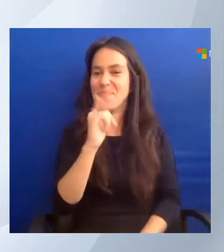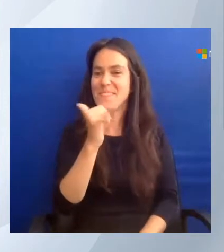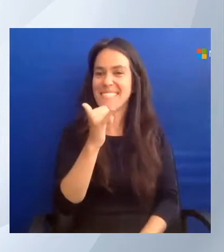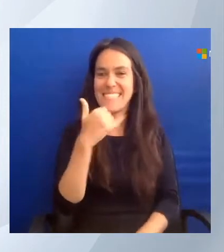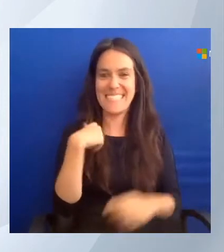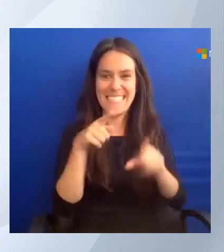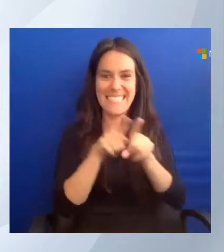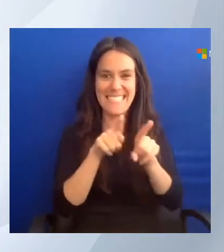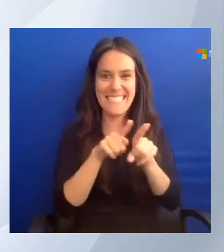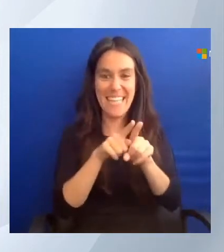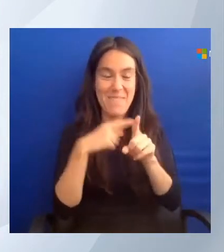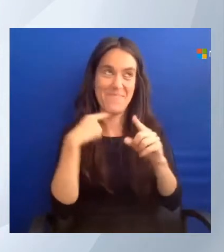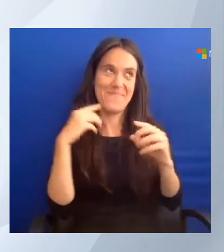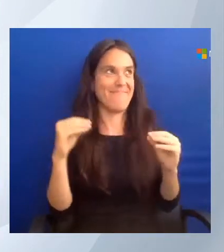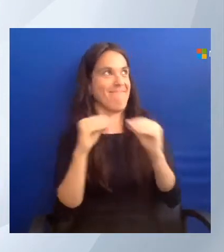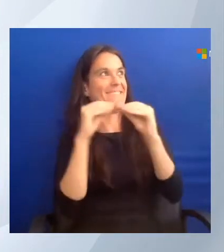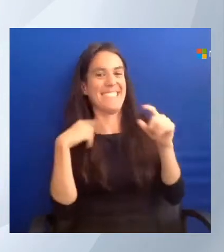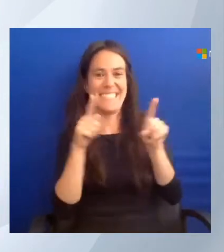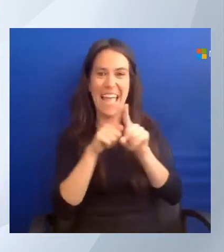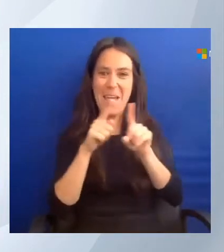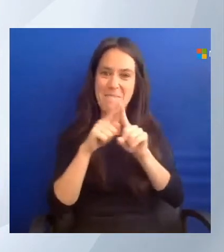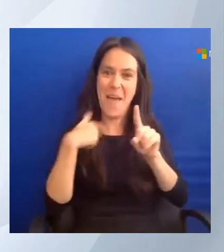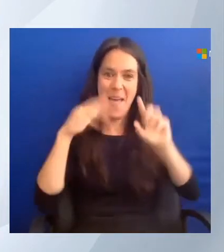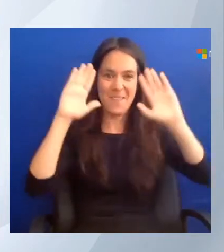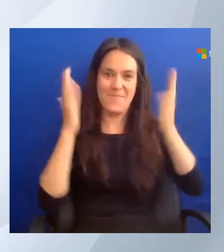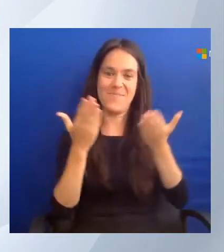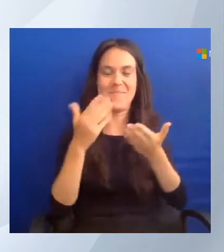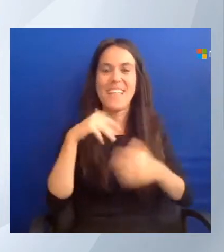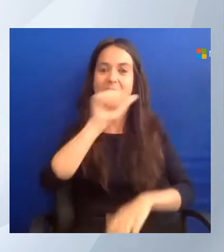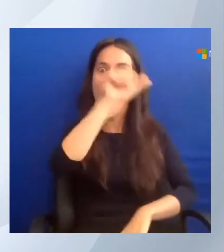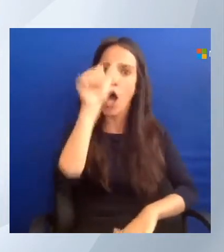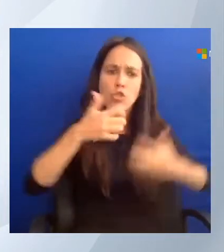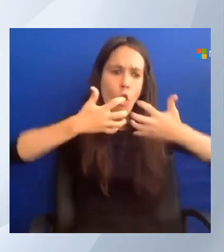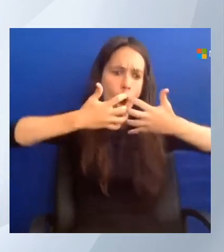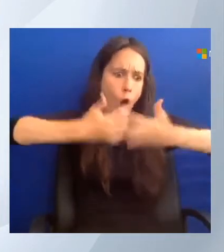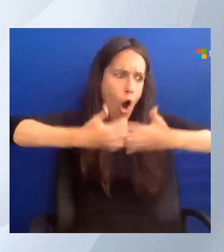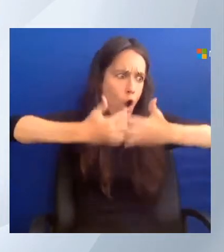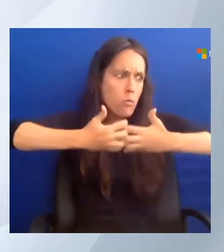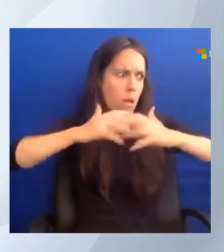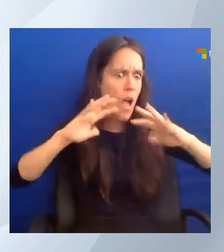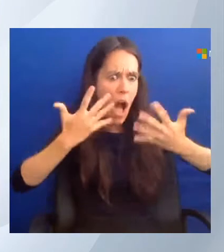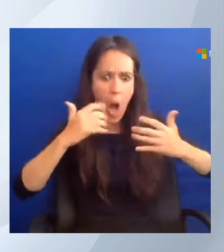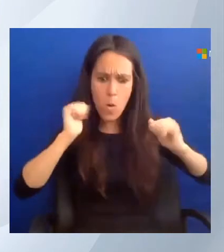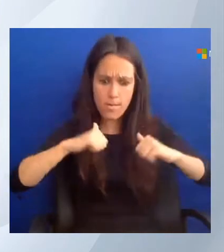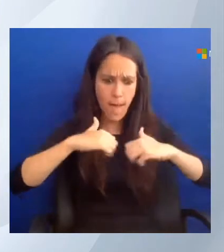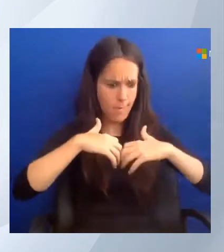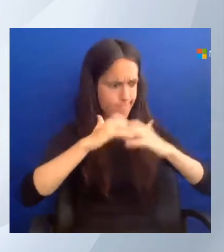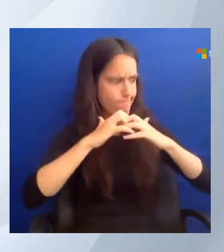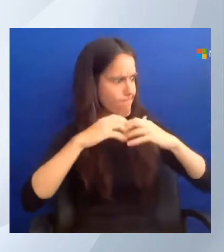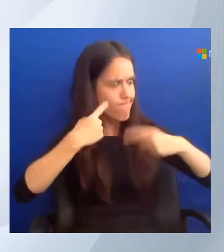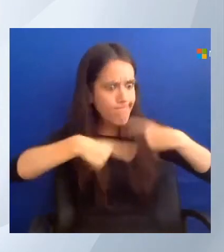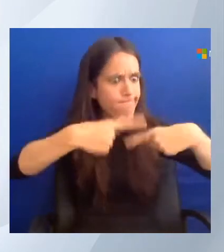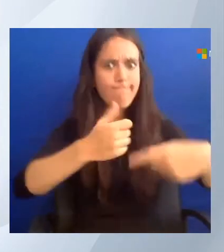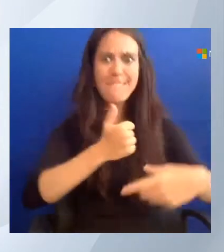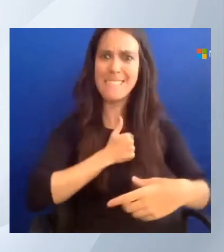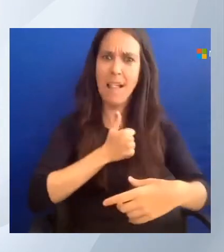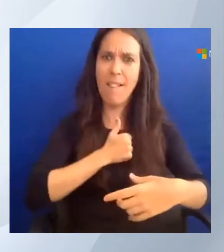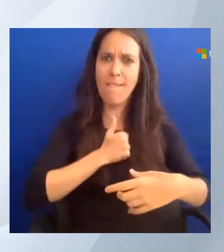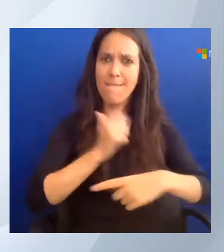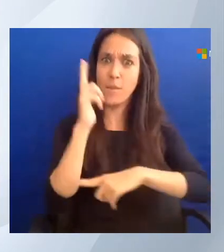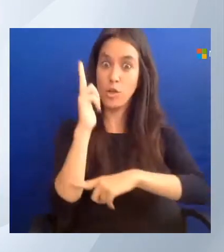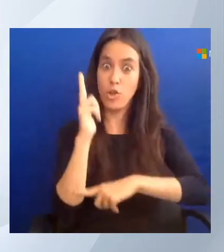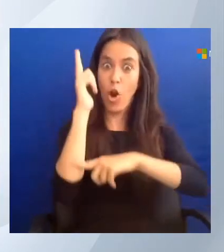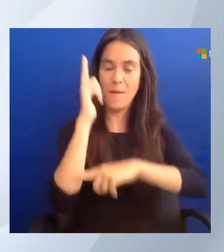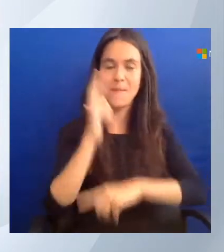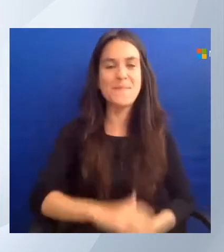coïncidant. Ja, mijn session is ook om Azure Automation en hoe je kan get started op je journey. Oké, nice. Dan de floor